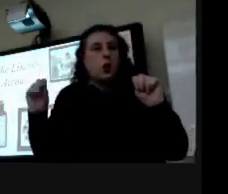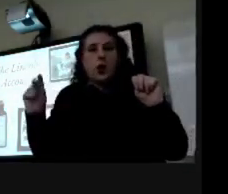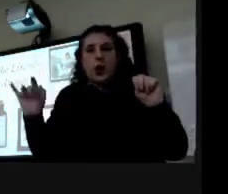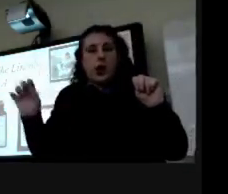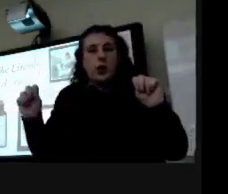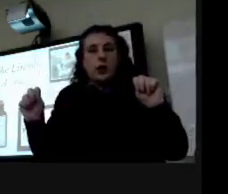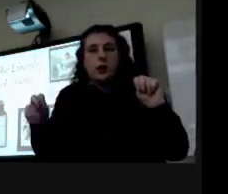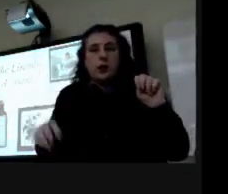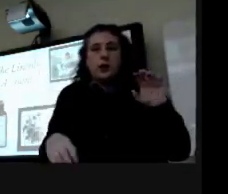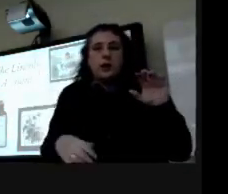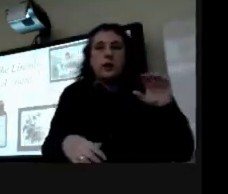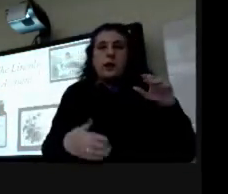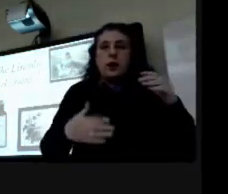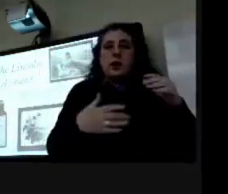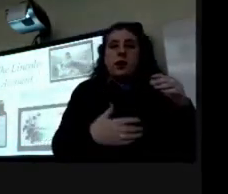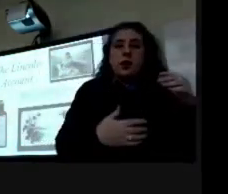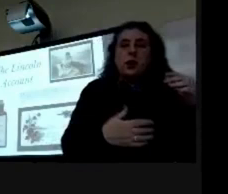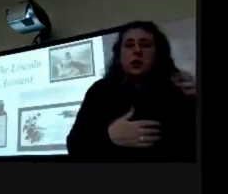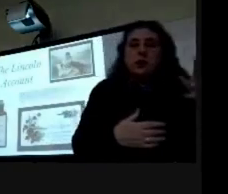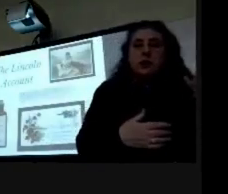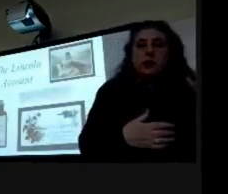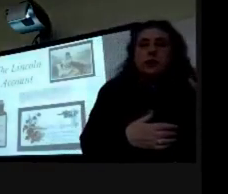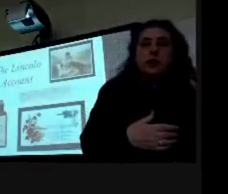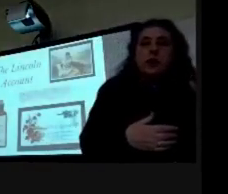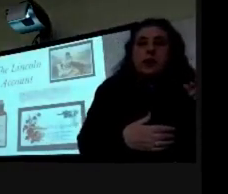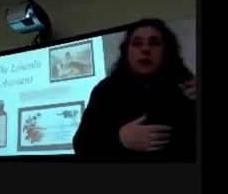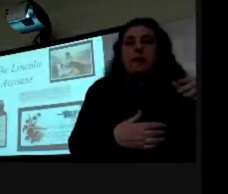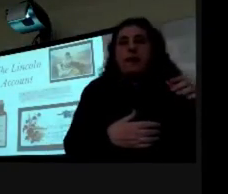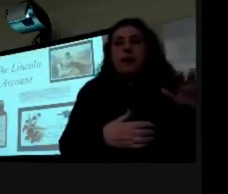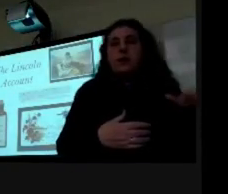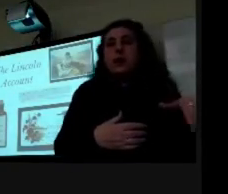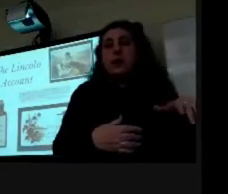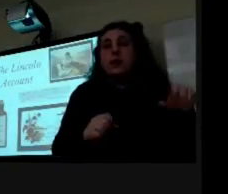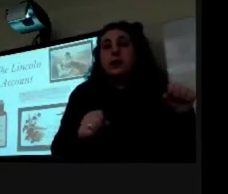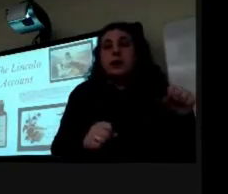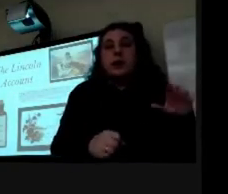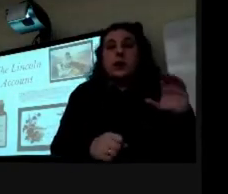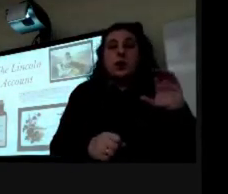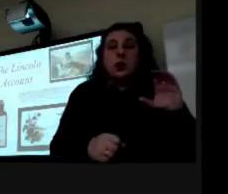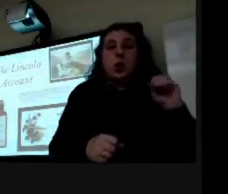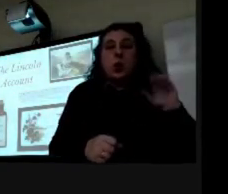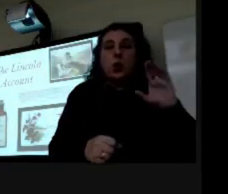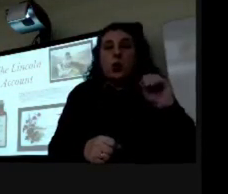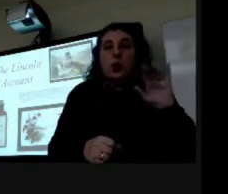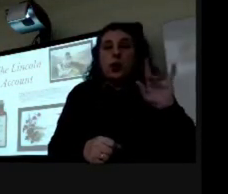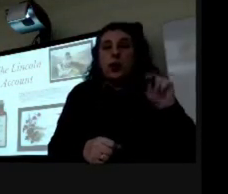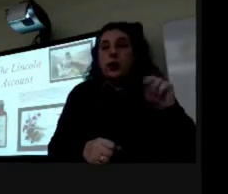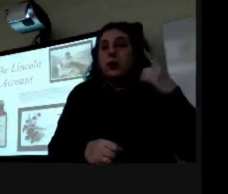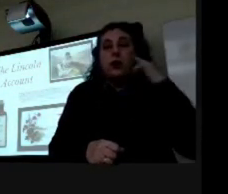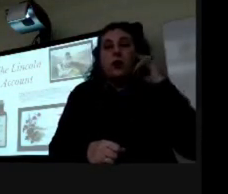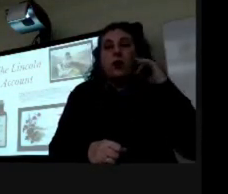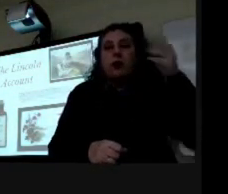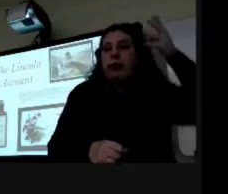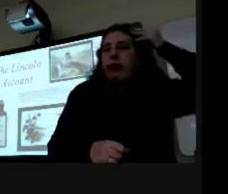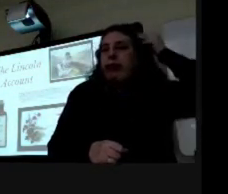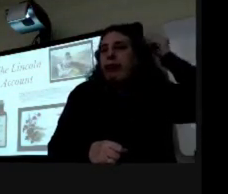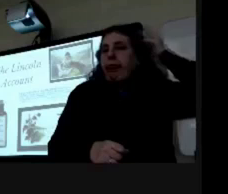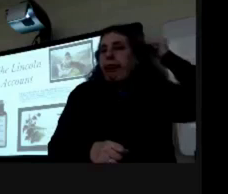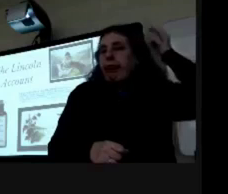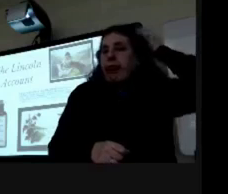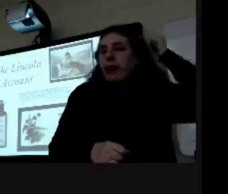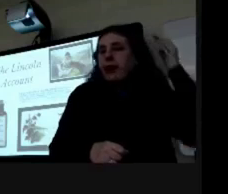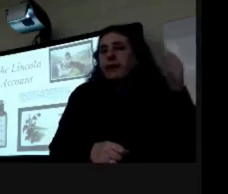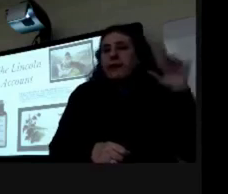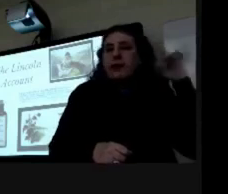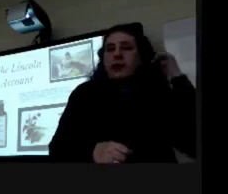um so this was not not been available here yet cocoane is actually a hair tonic uh and